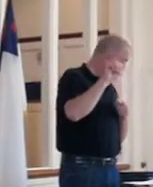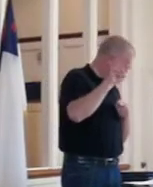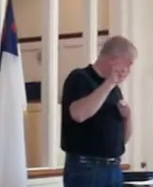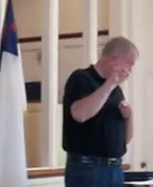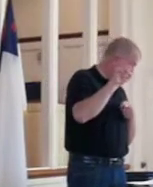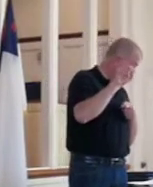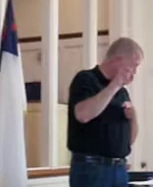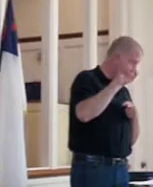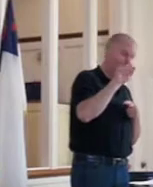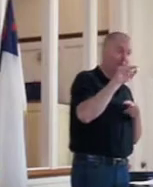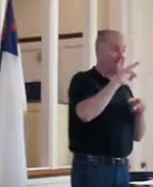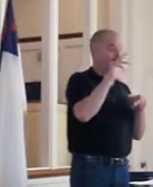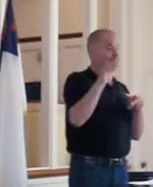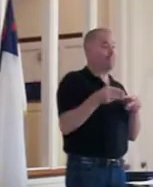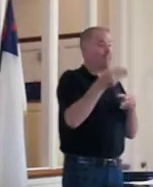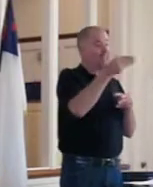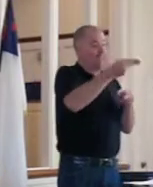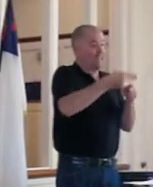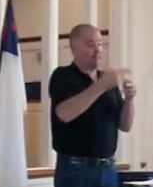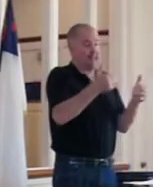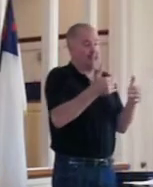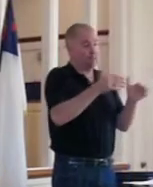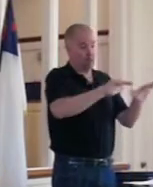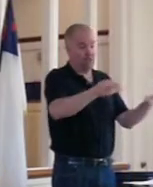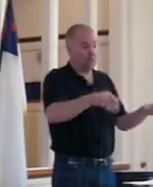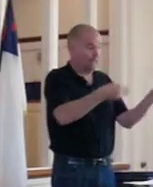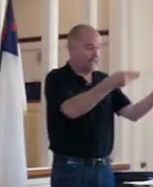really name our children or grandchildren anymore.